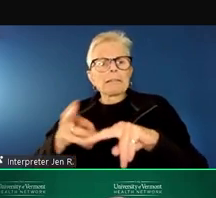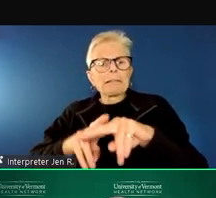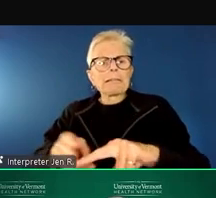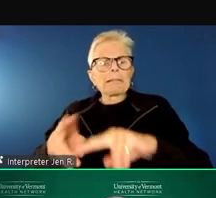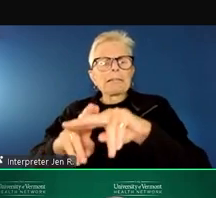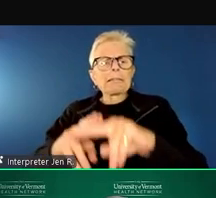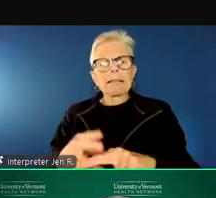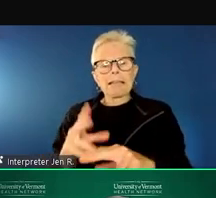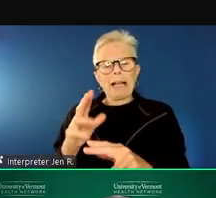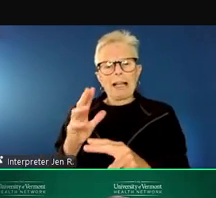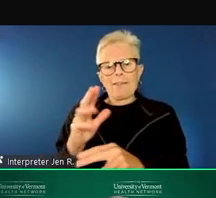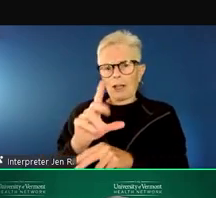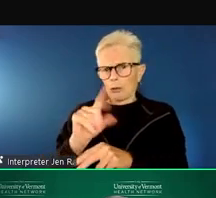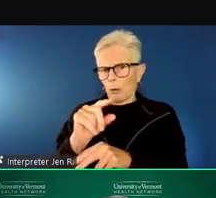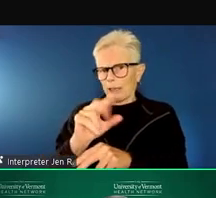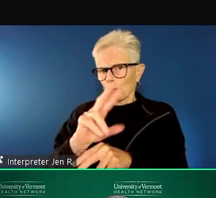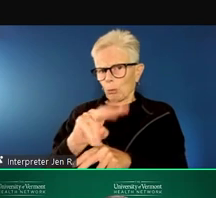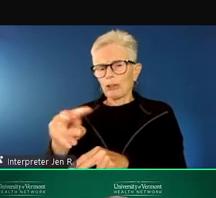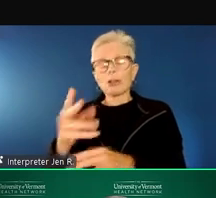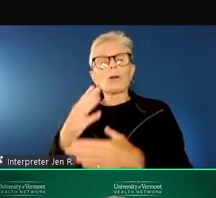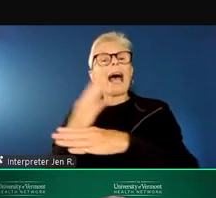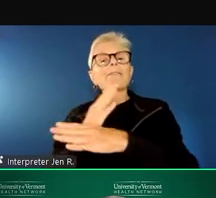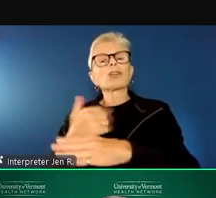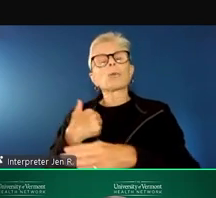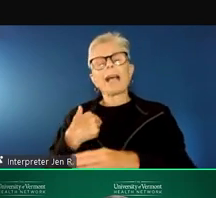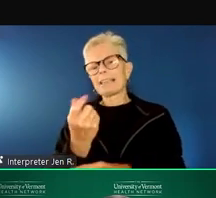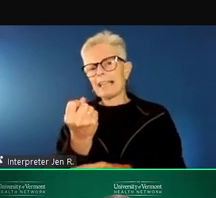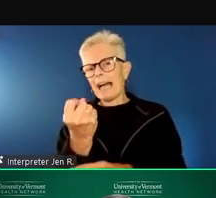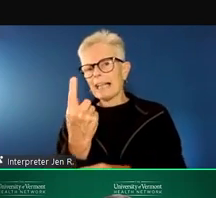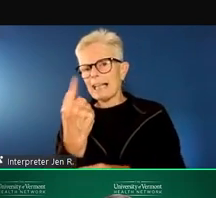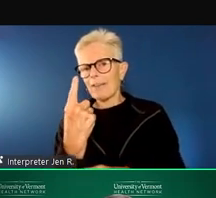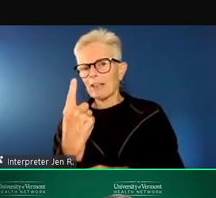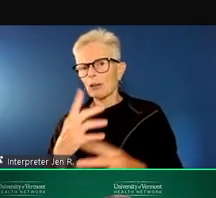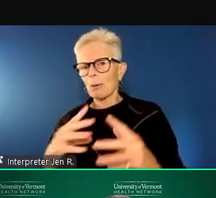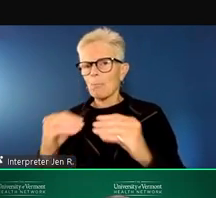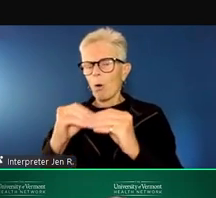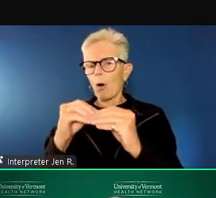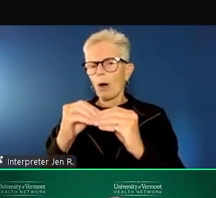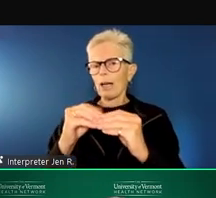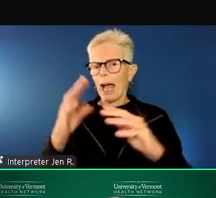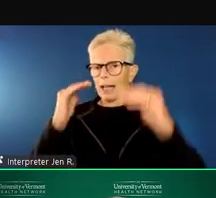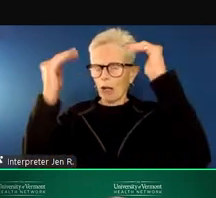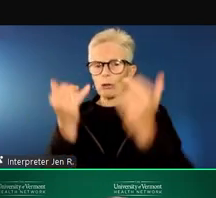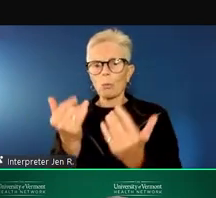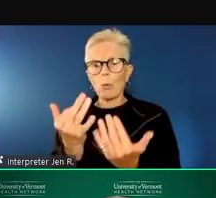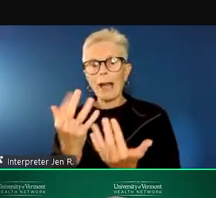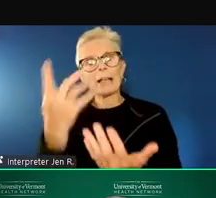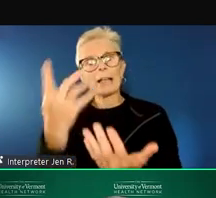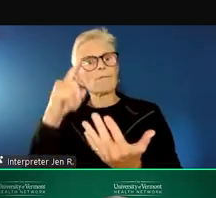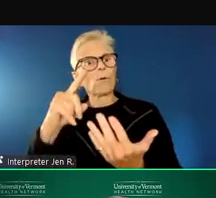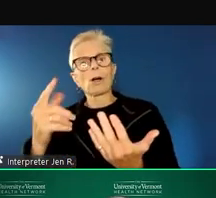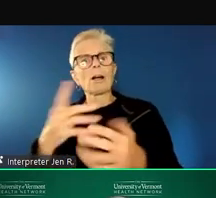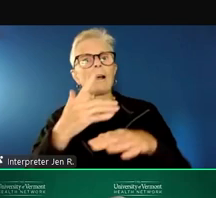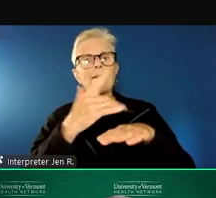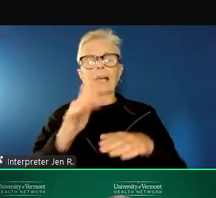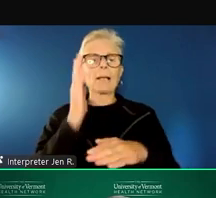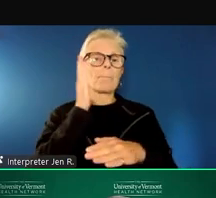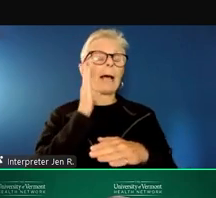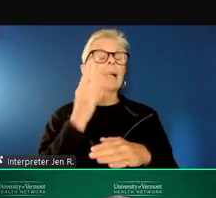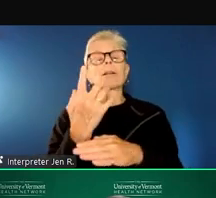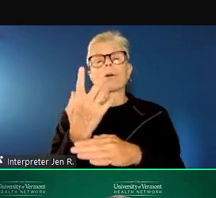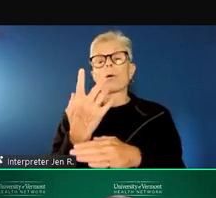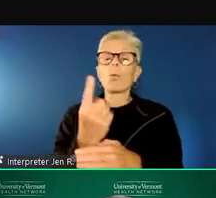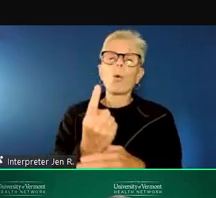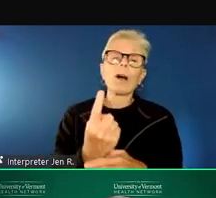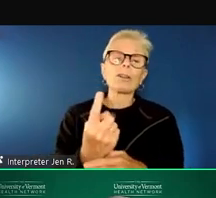had 11 plus adults waiting for a bed somewhere in the system, and one to two children waiting for a